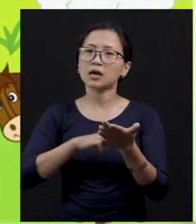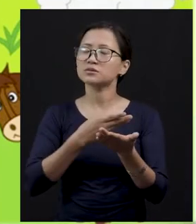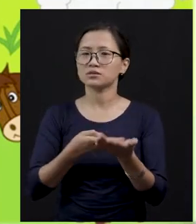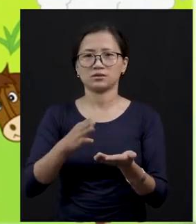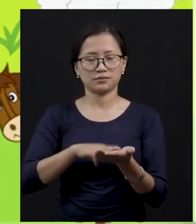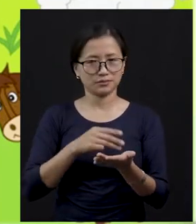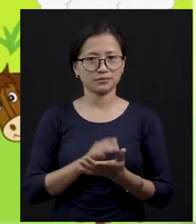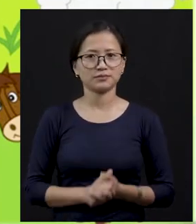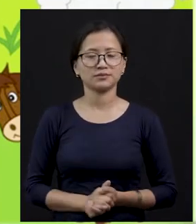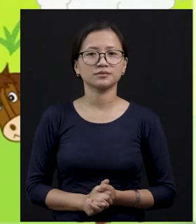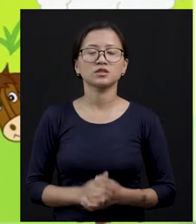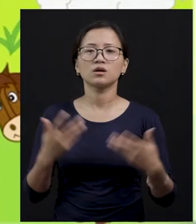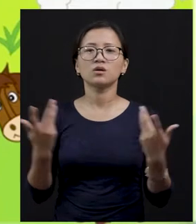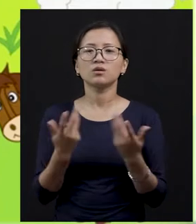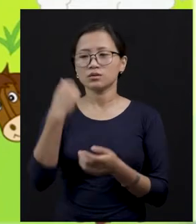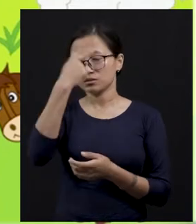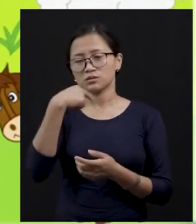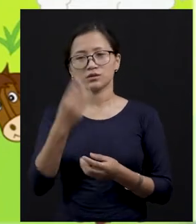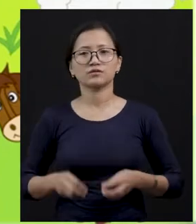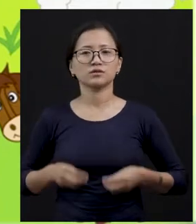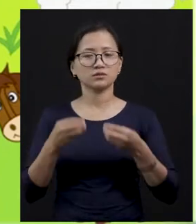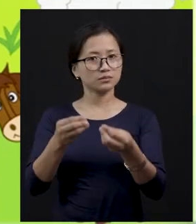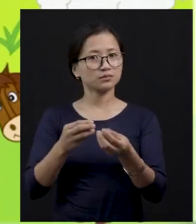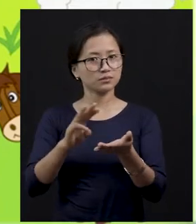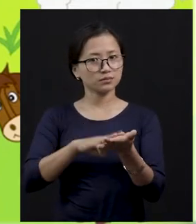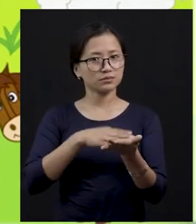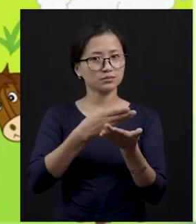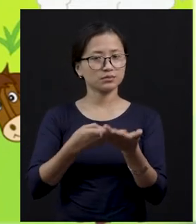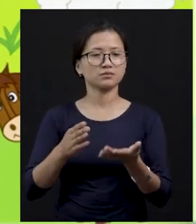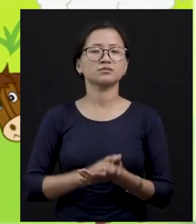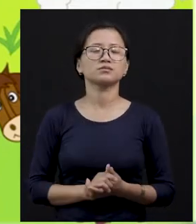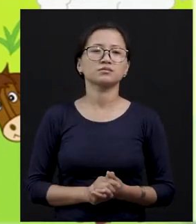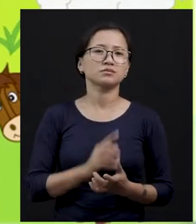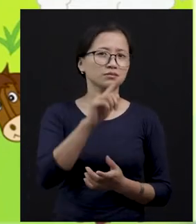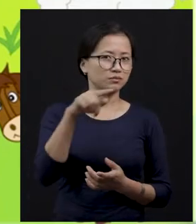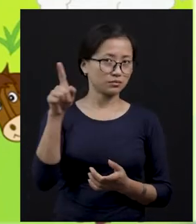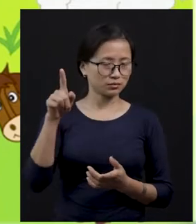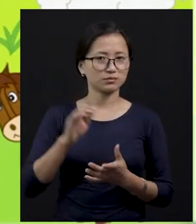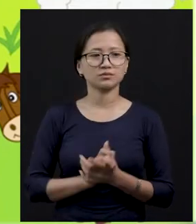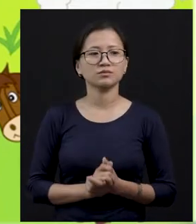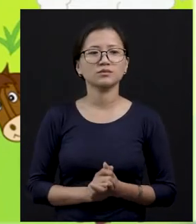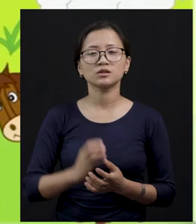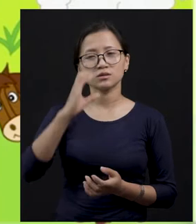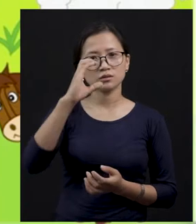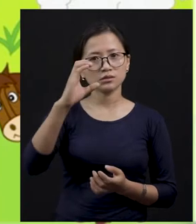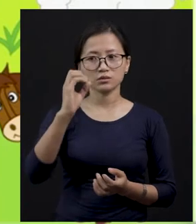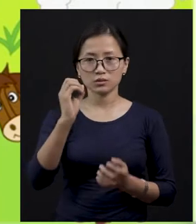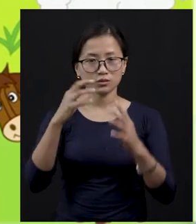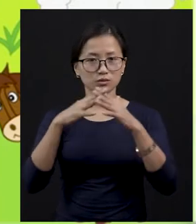So who gives us butter? Yes, you are right. Cow,